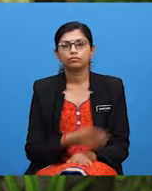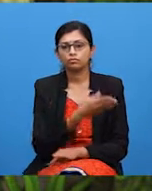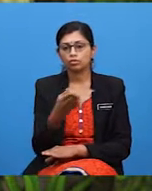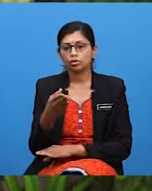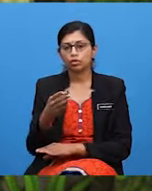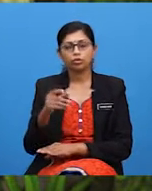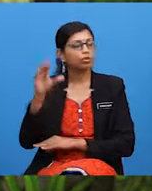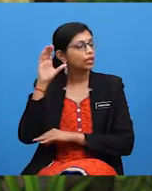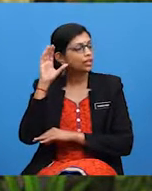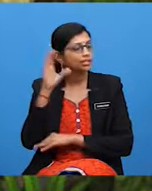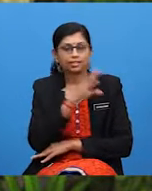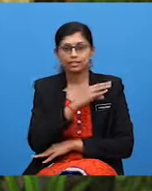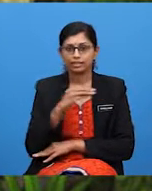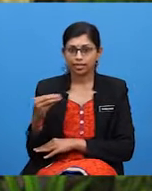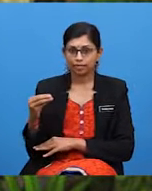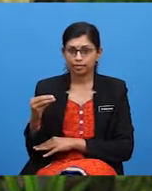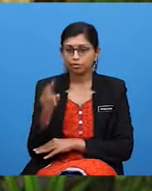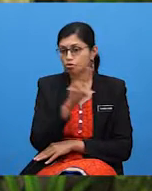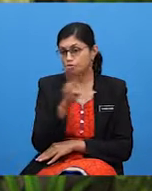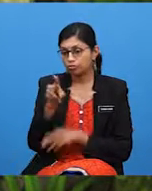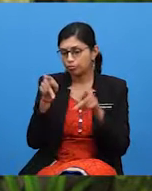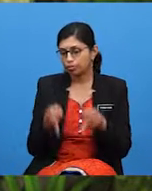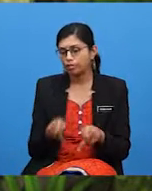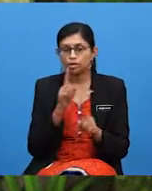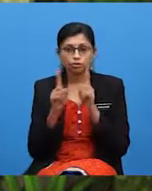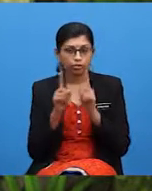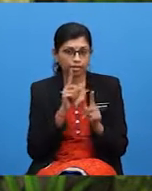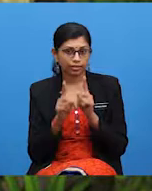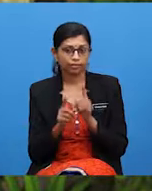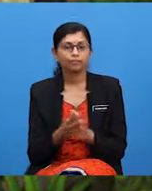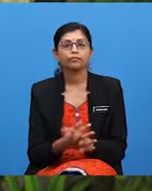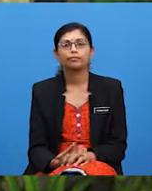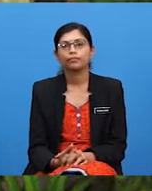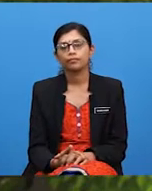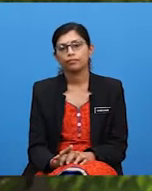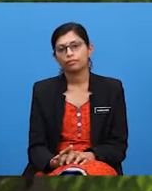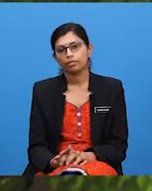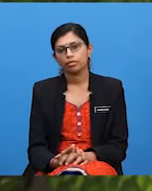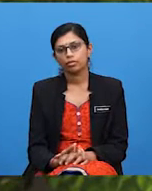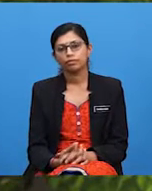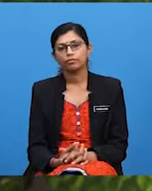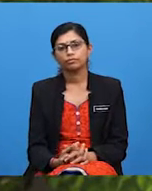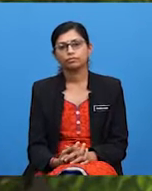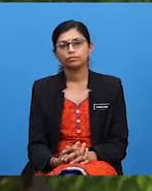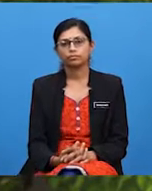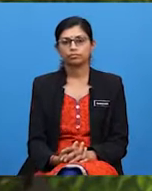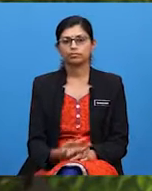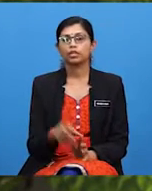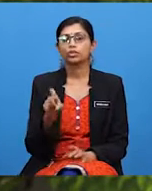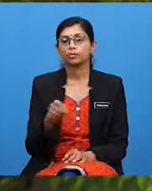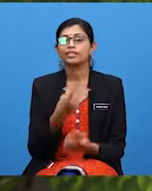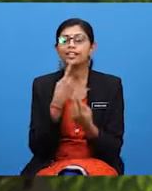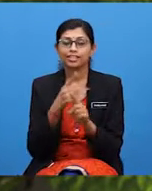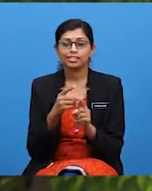to Chris and Lucy talking about a project that they have to do. And you need to answer some